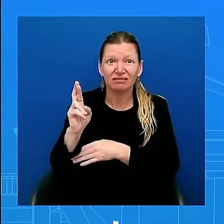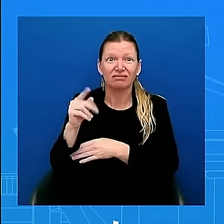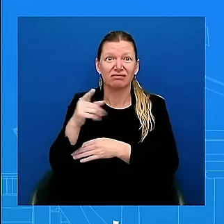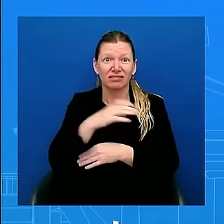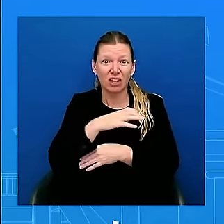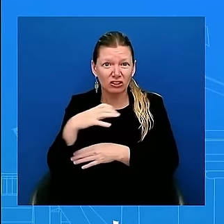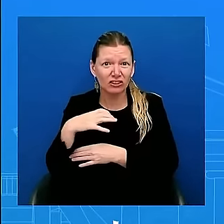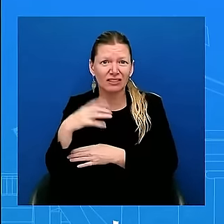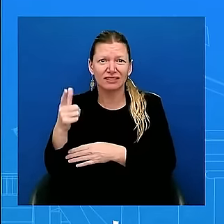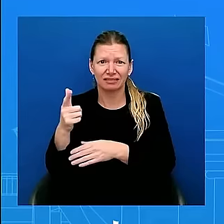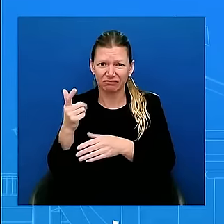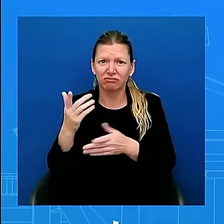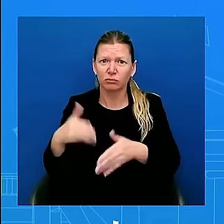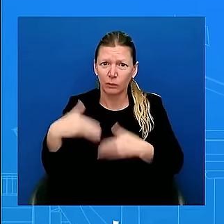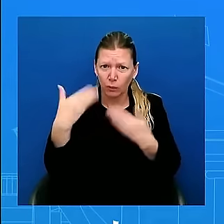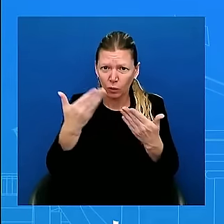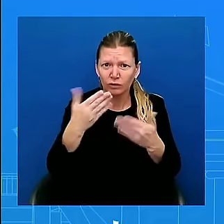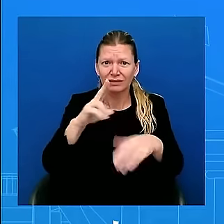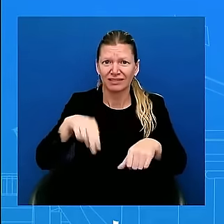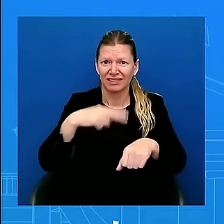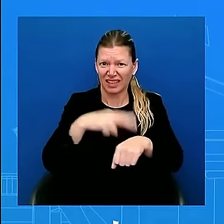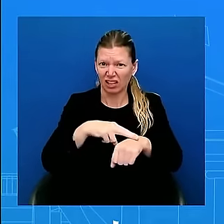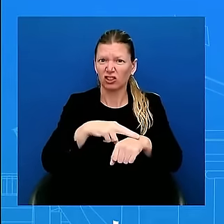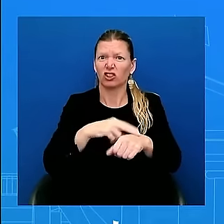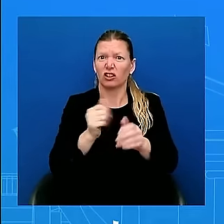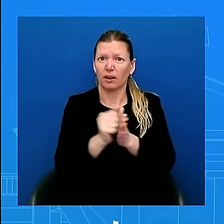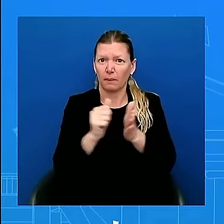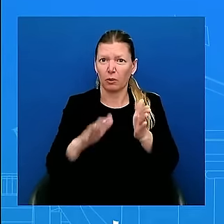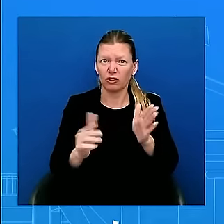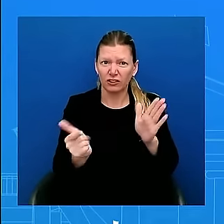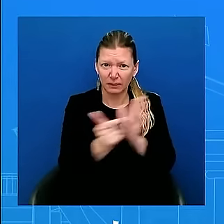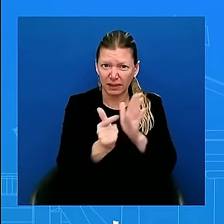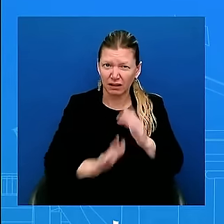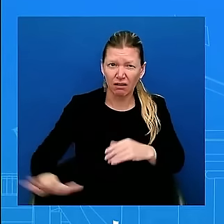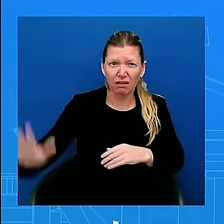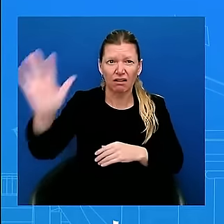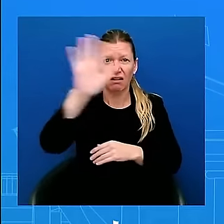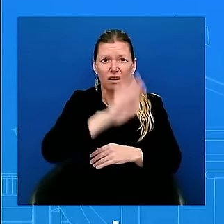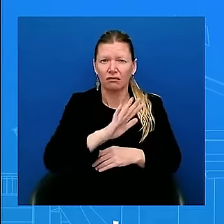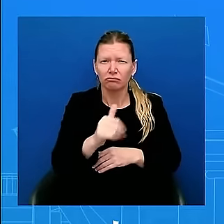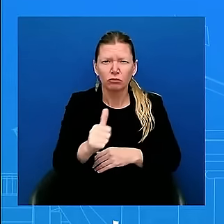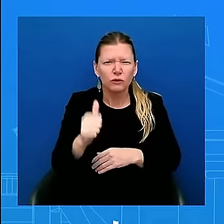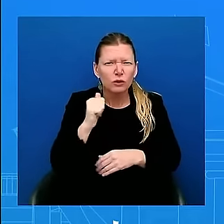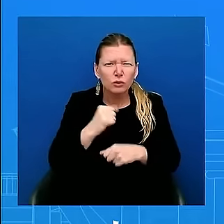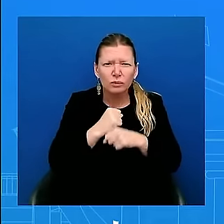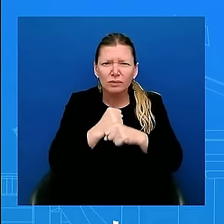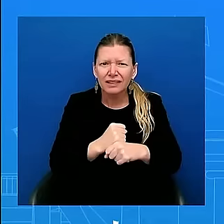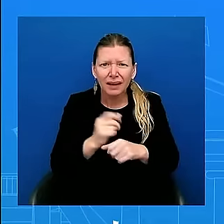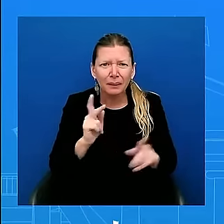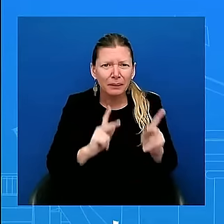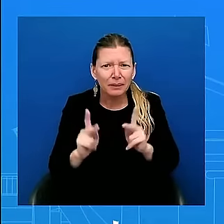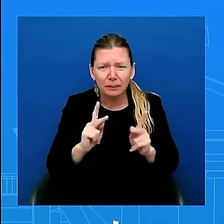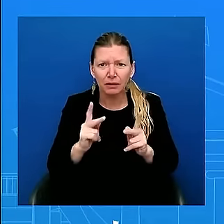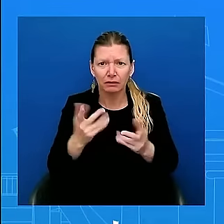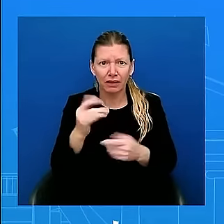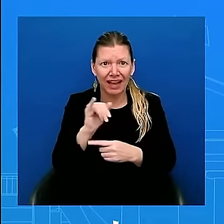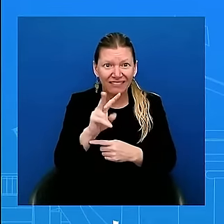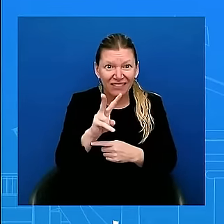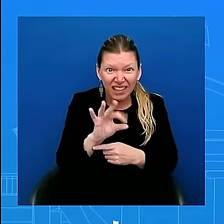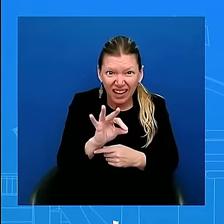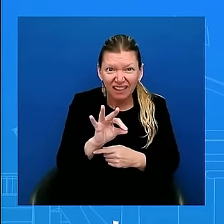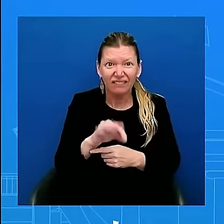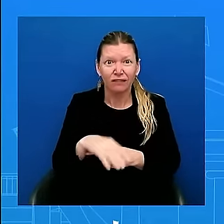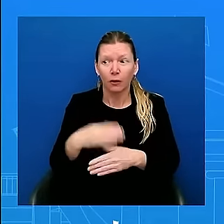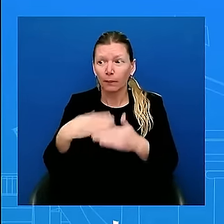contraception. President Biden and Vice President Harris believe that women in every state must have the right to make deeply